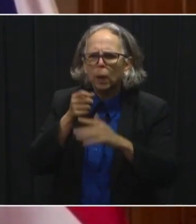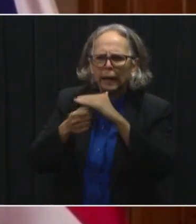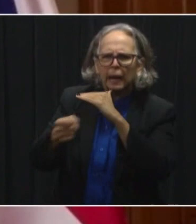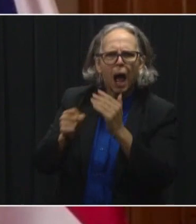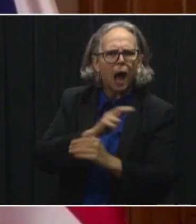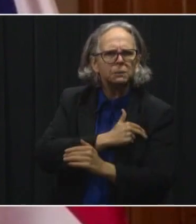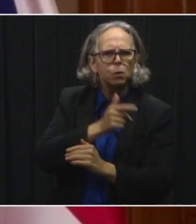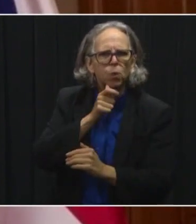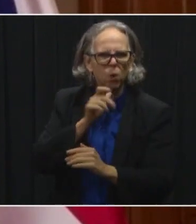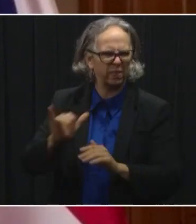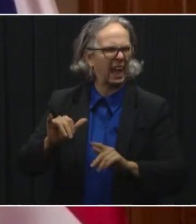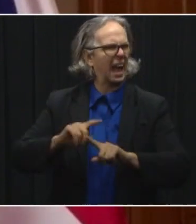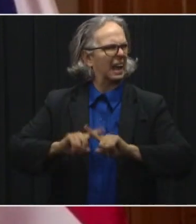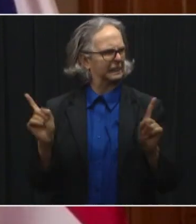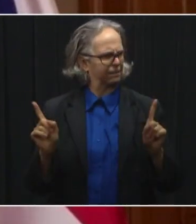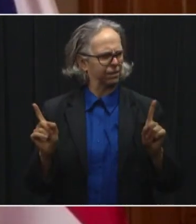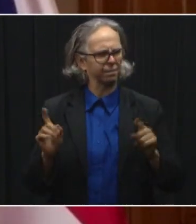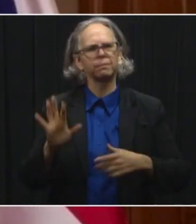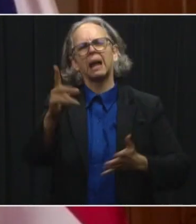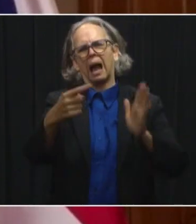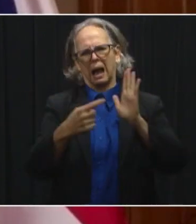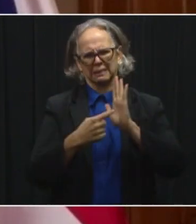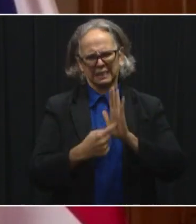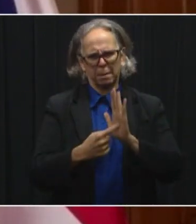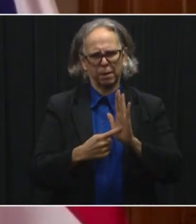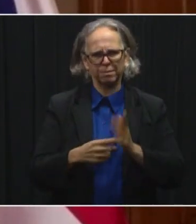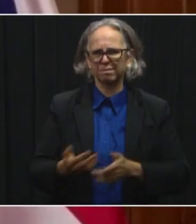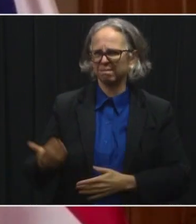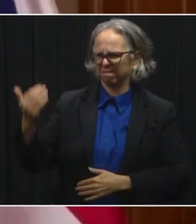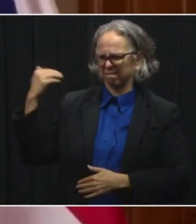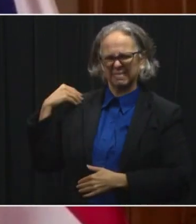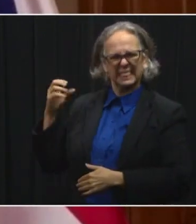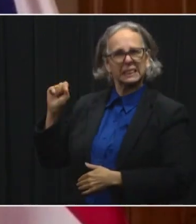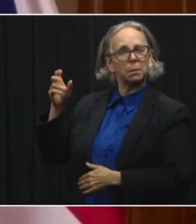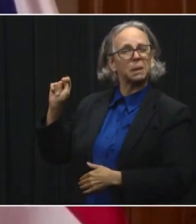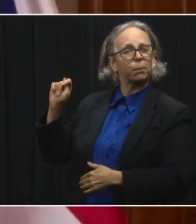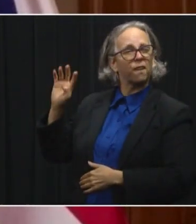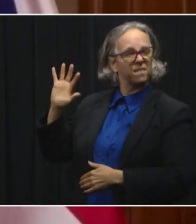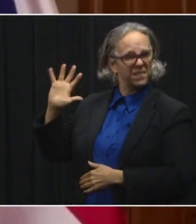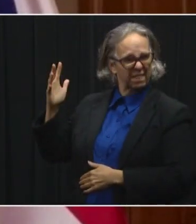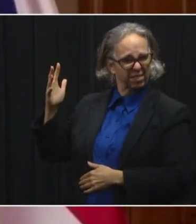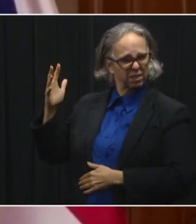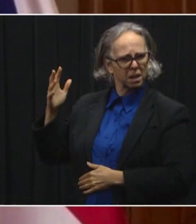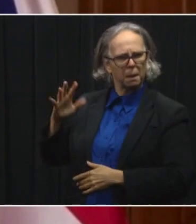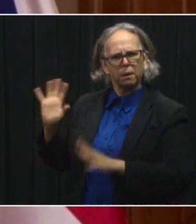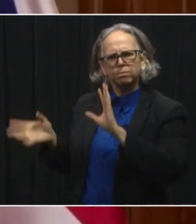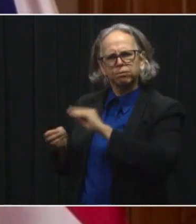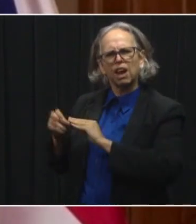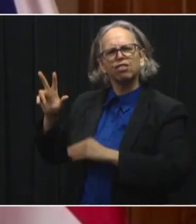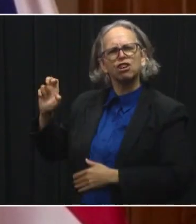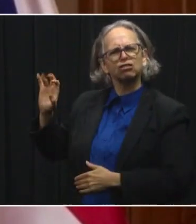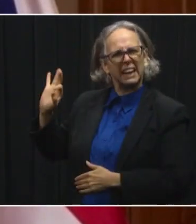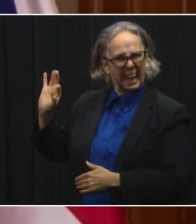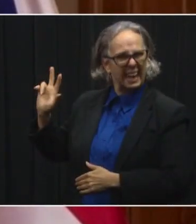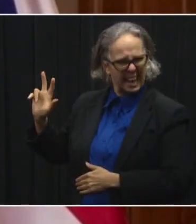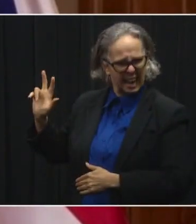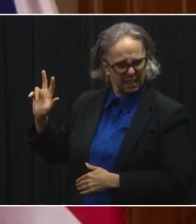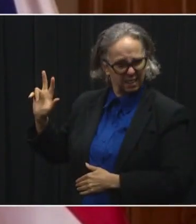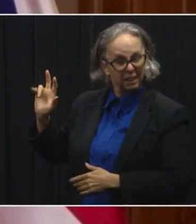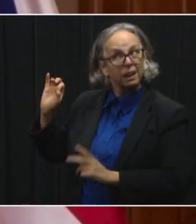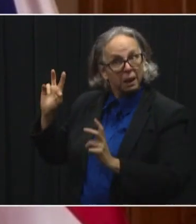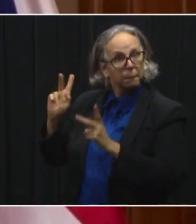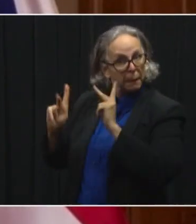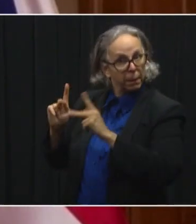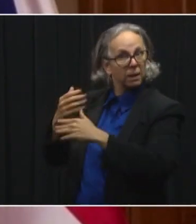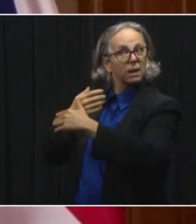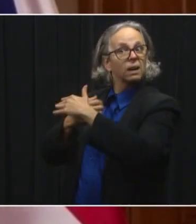during the week of September 5th, uh, we had 398 hospital admissions for those under 50, and that was our highest